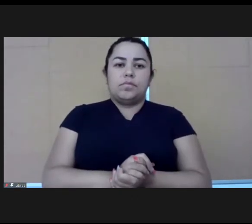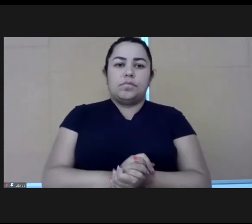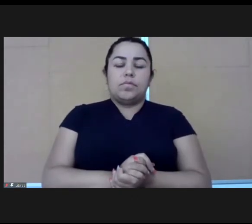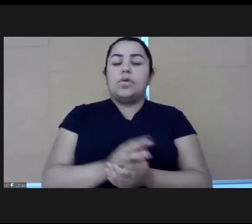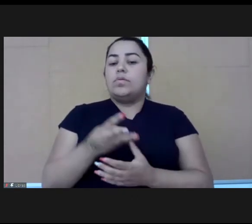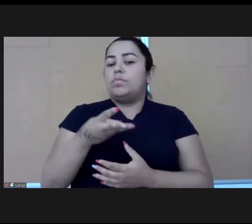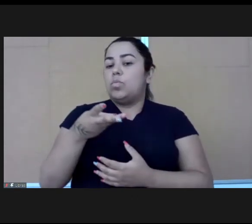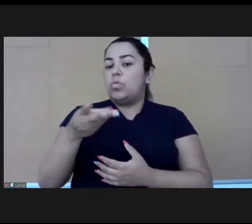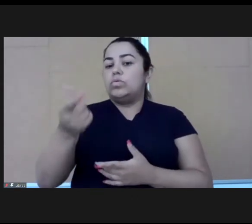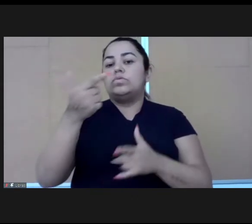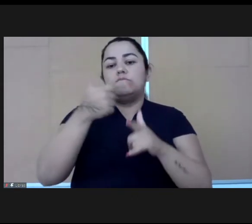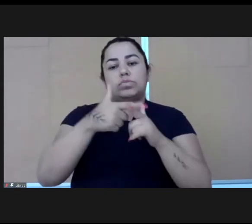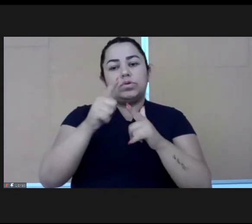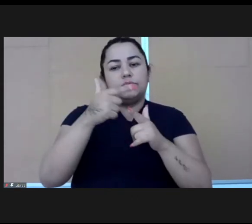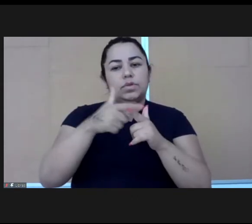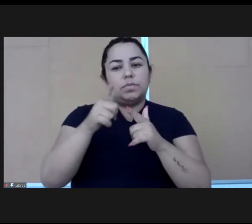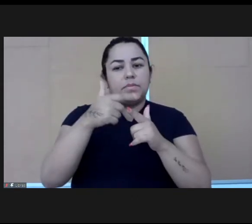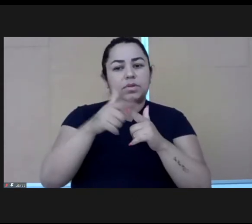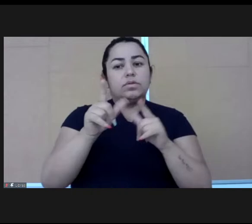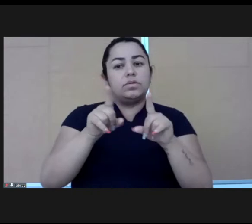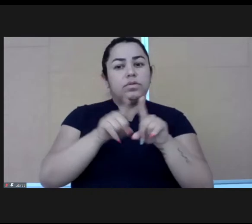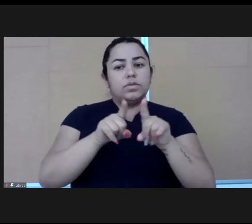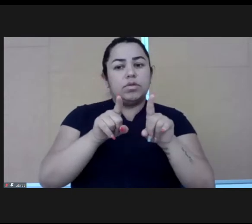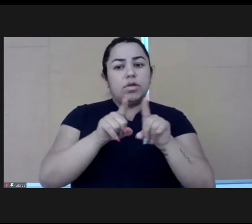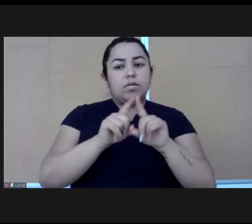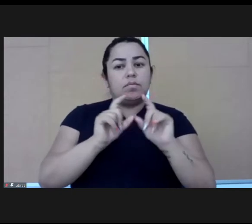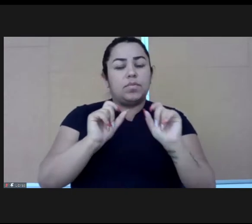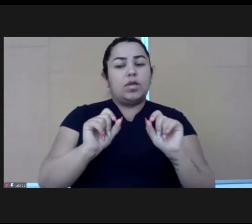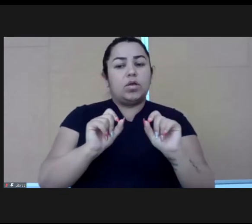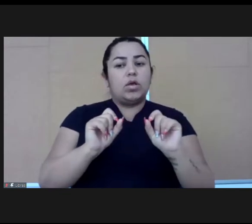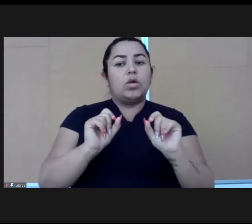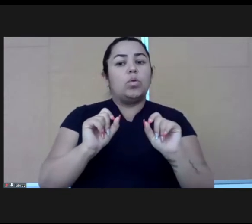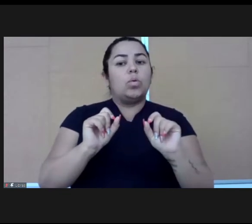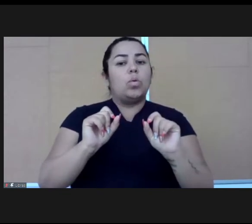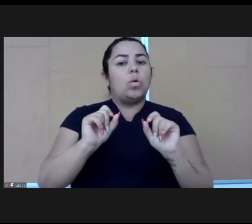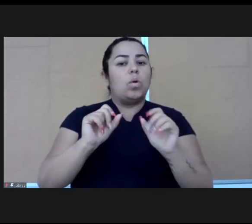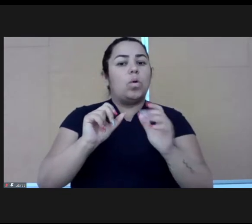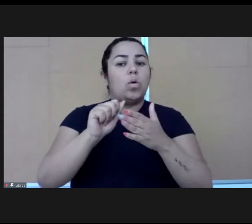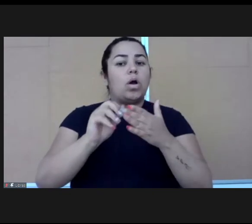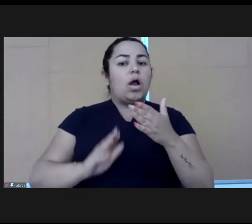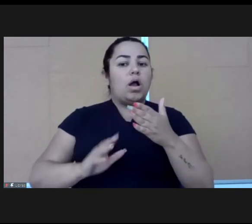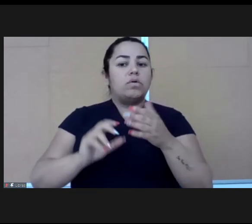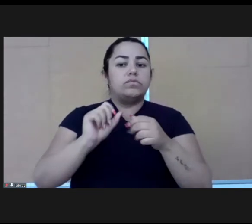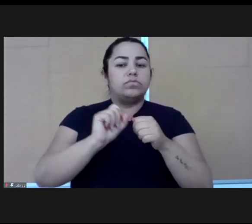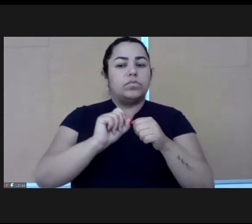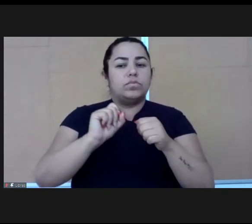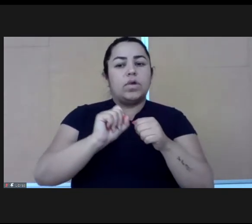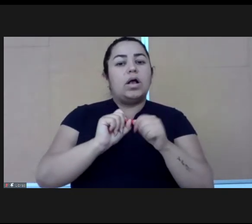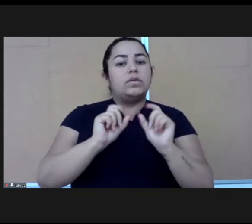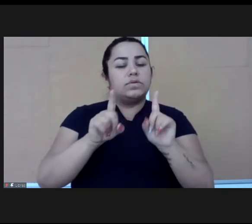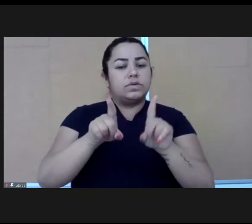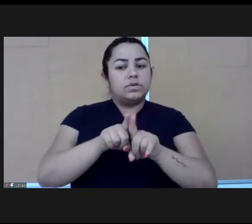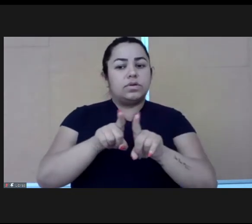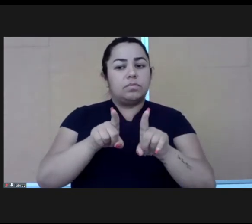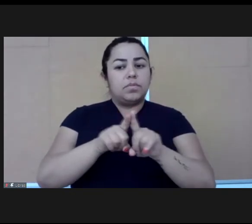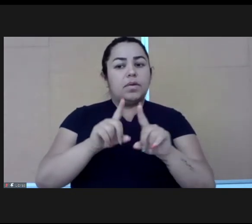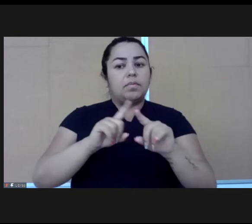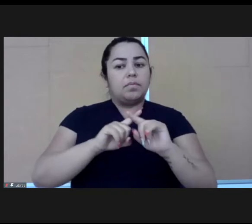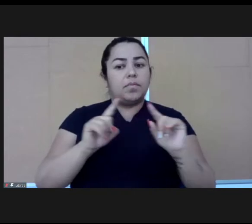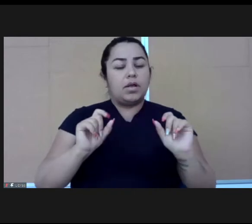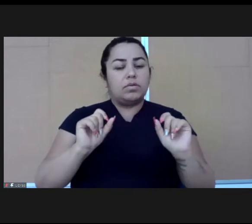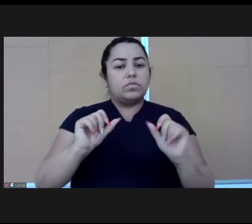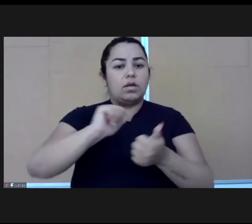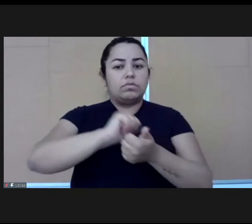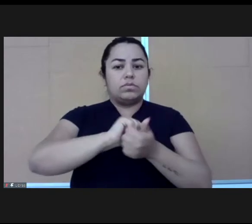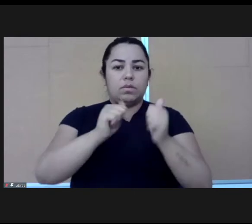agendas we need to look at, and what are the agendas that we need to leave behind. Now, when it comes to digital adaptation, throughout